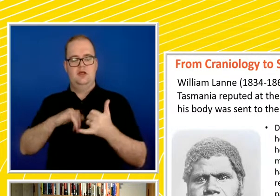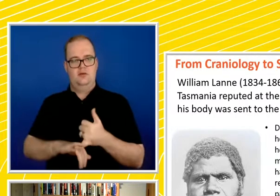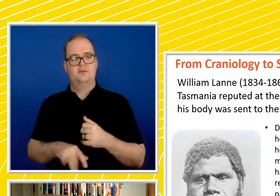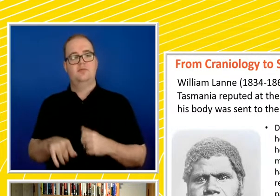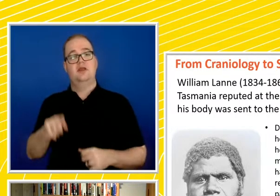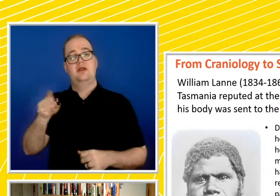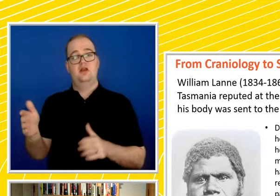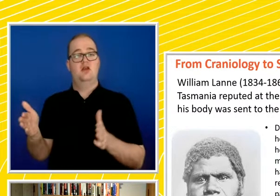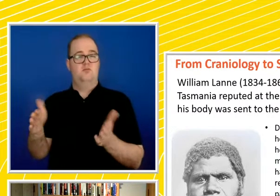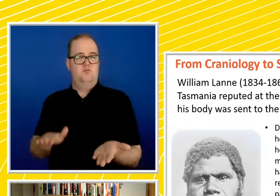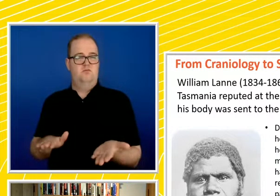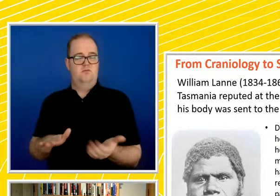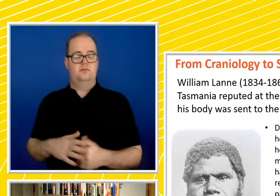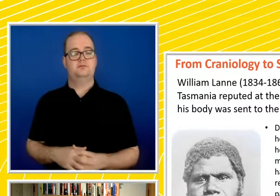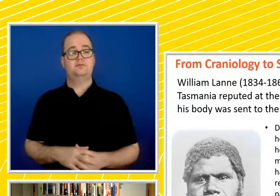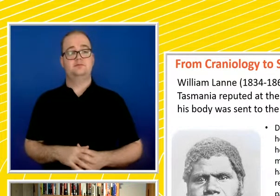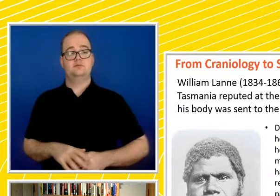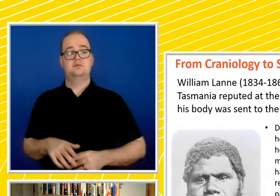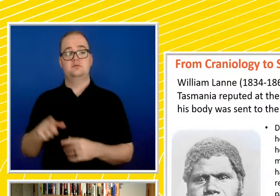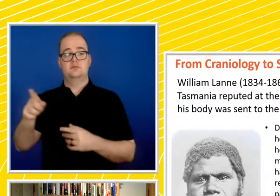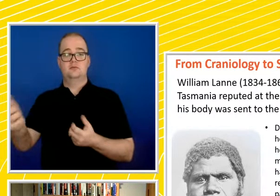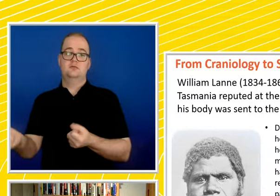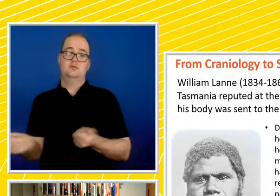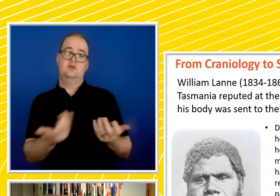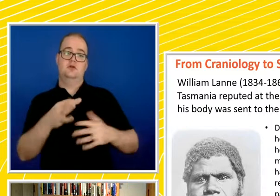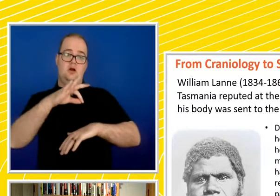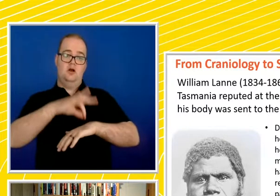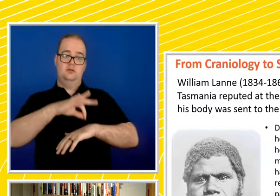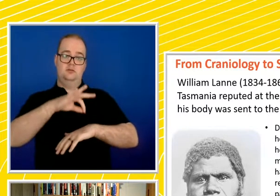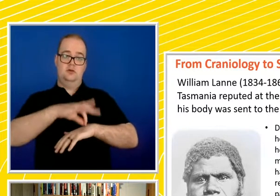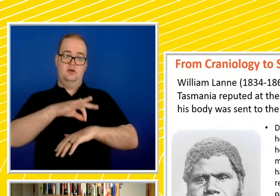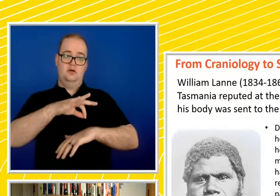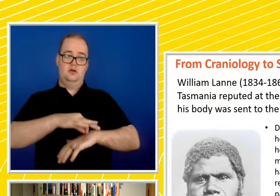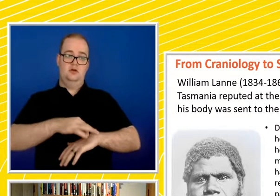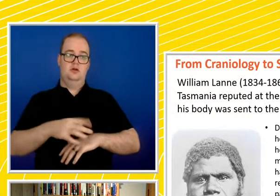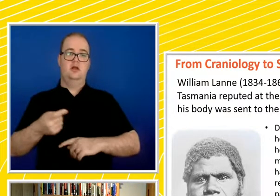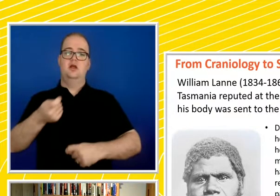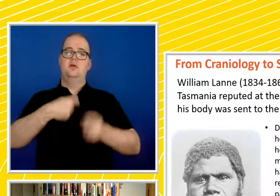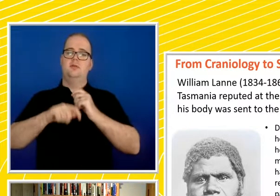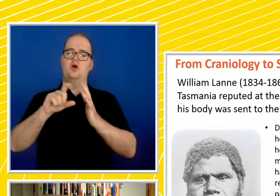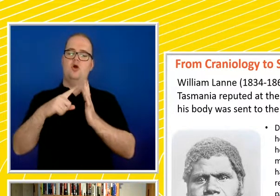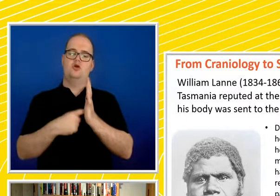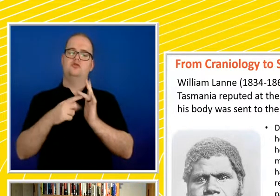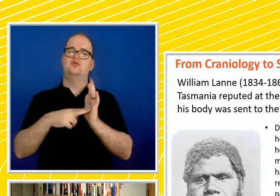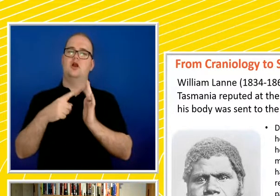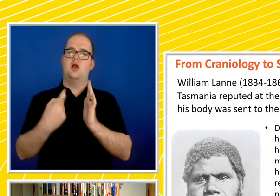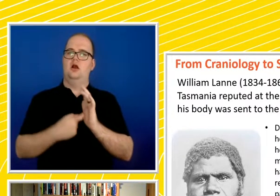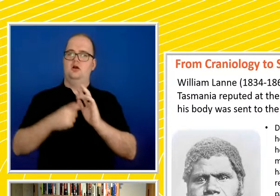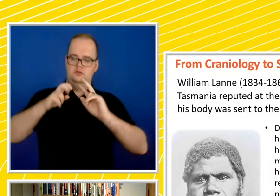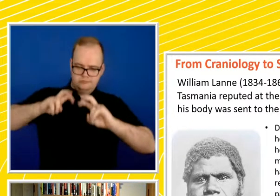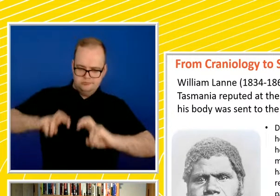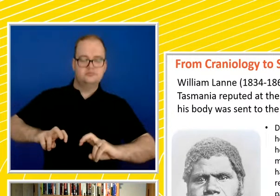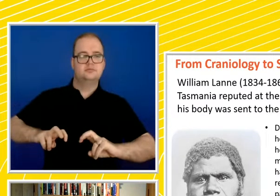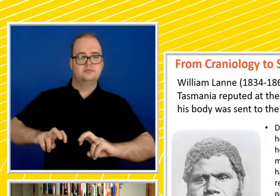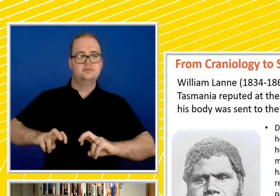and was taken to the hospital and he became a coroner's case because of the choleric